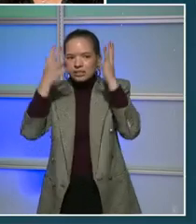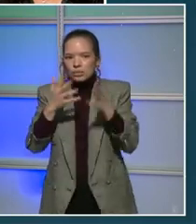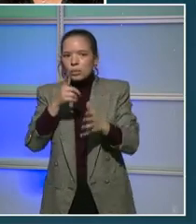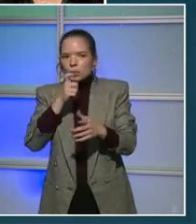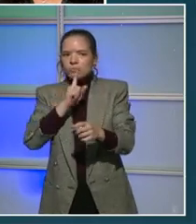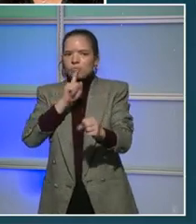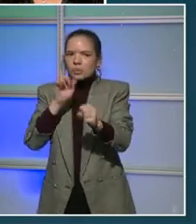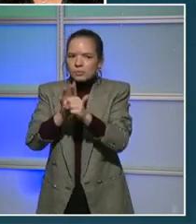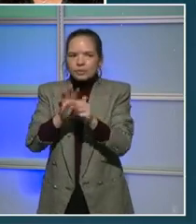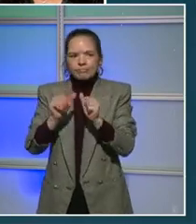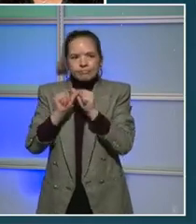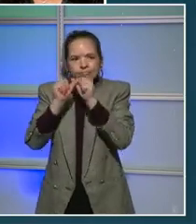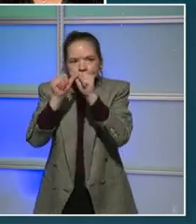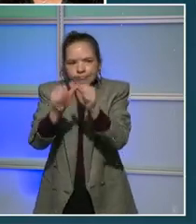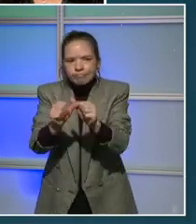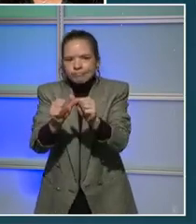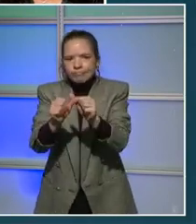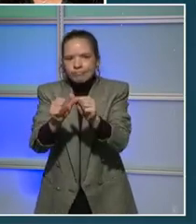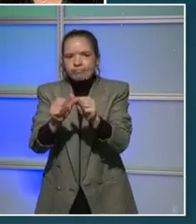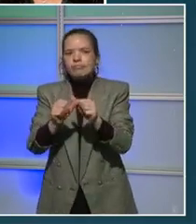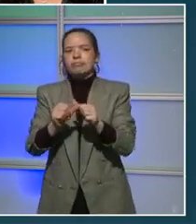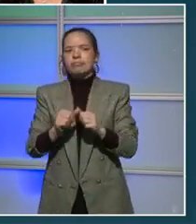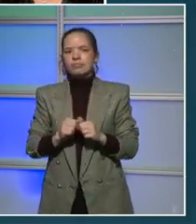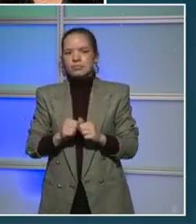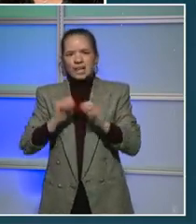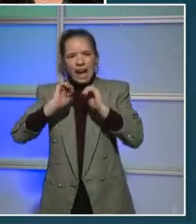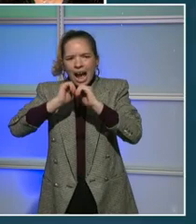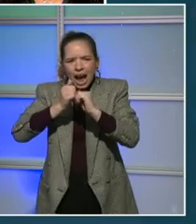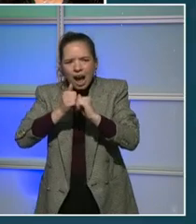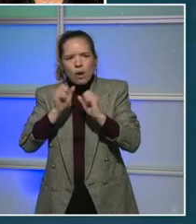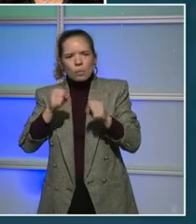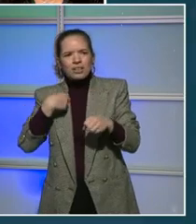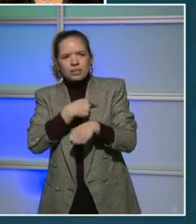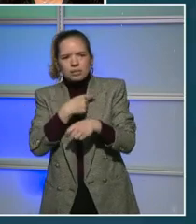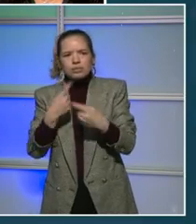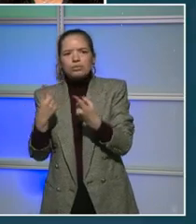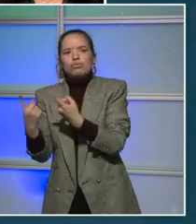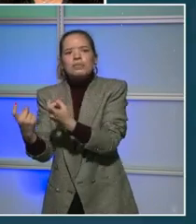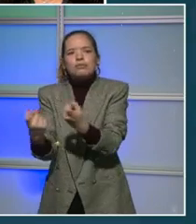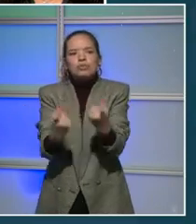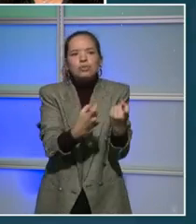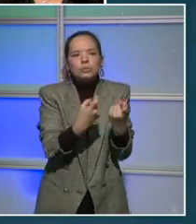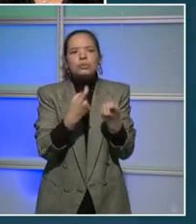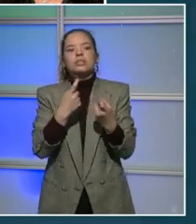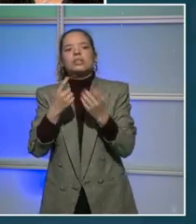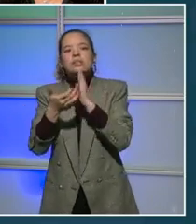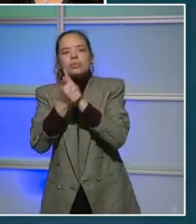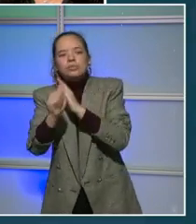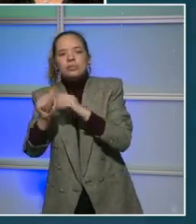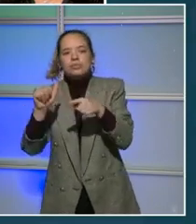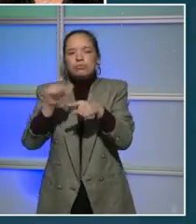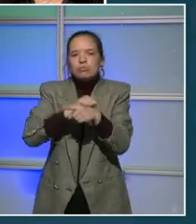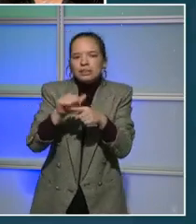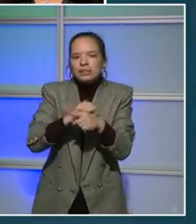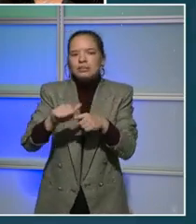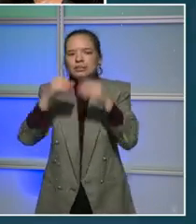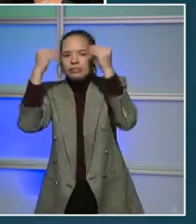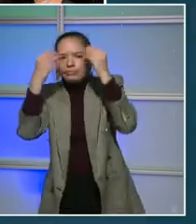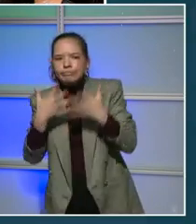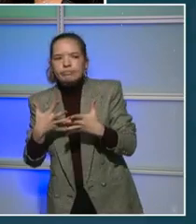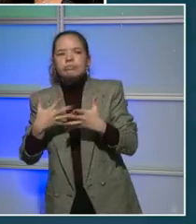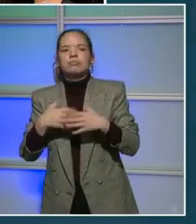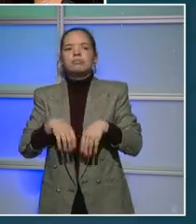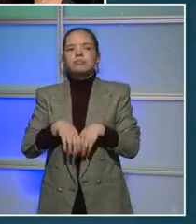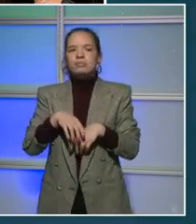and to recruit well-trained educators so that DCPS can continue